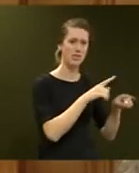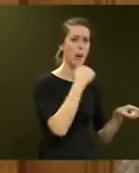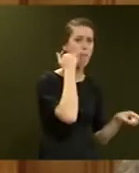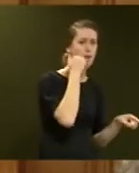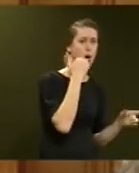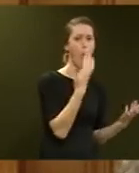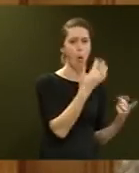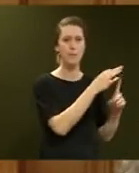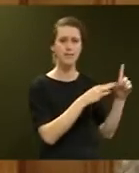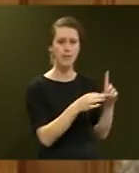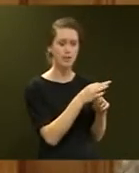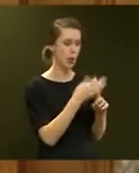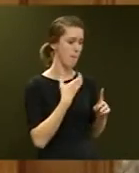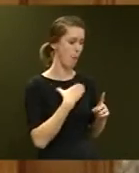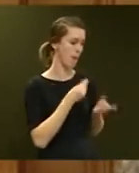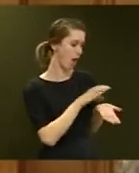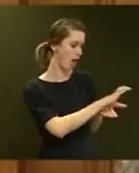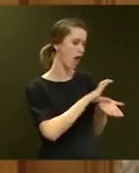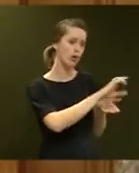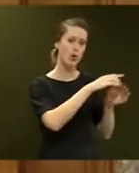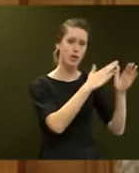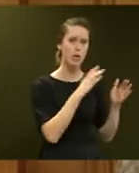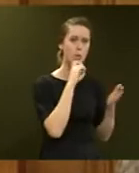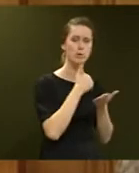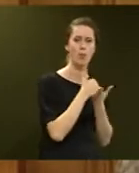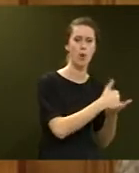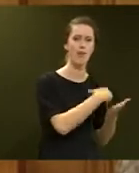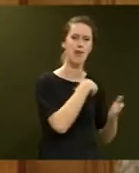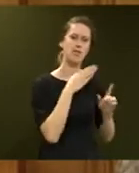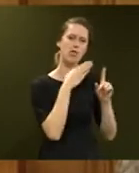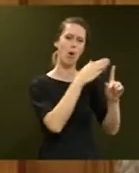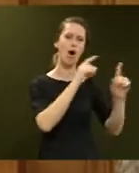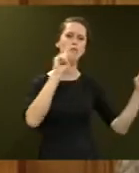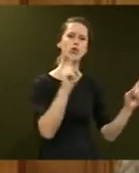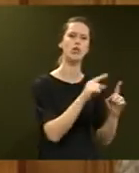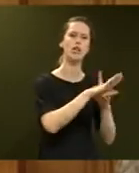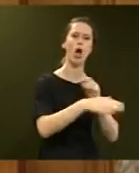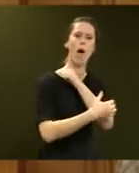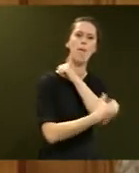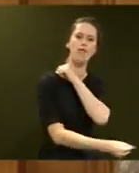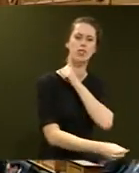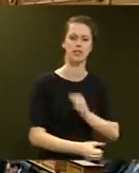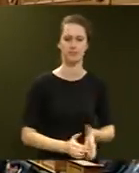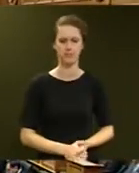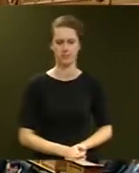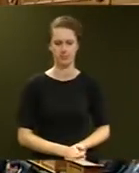or Pacific. Putting more money into these households will support the Government's goal of reducing child poverty.